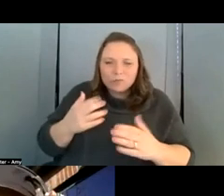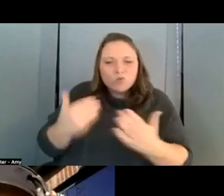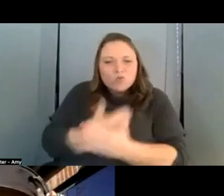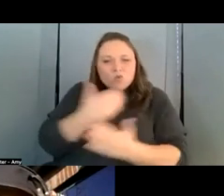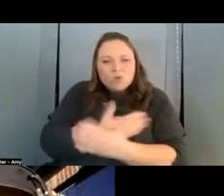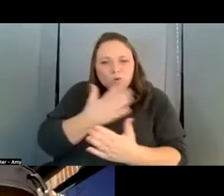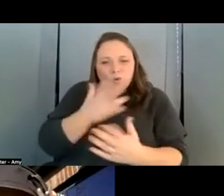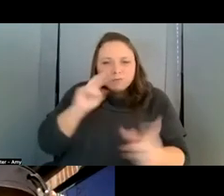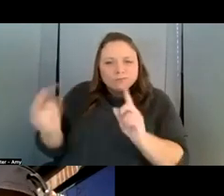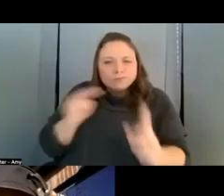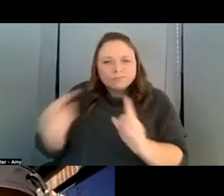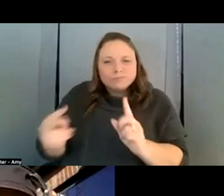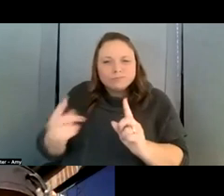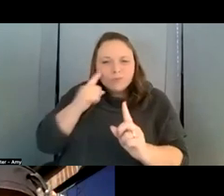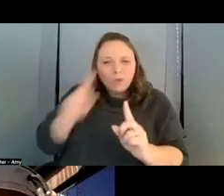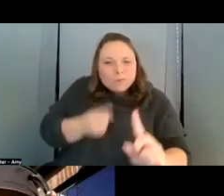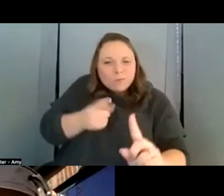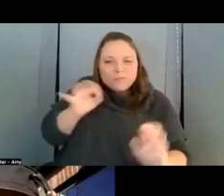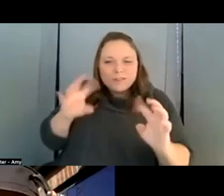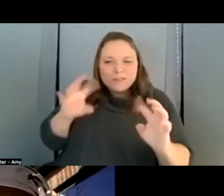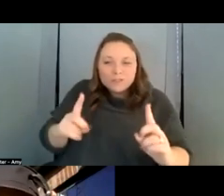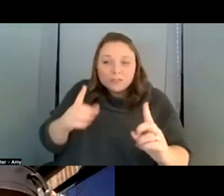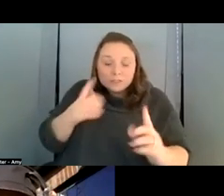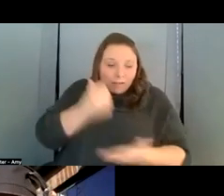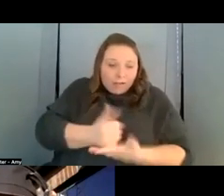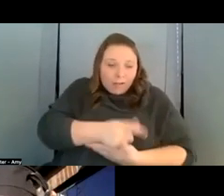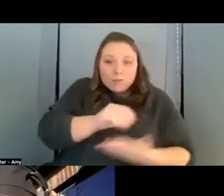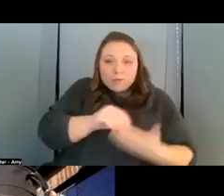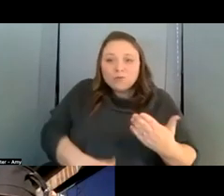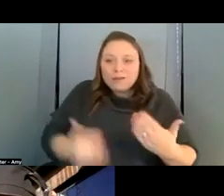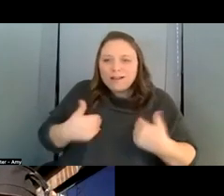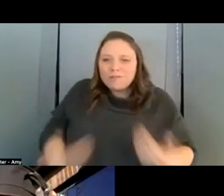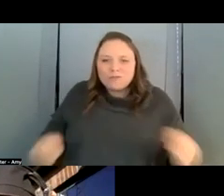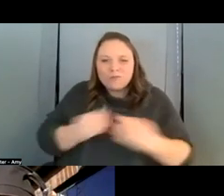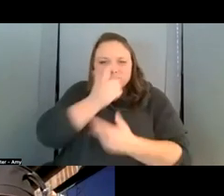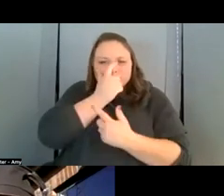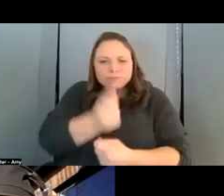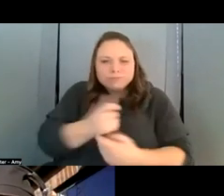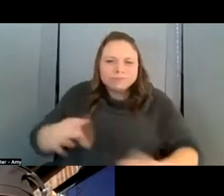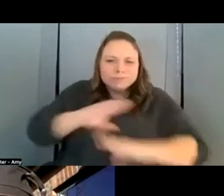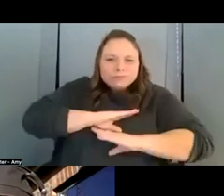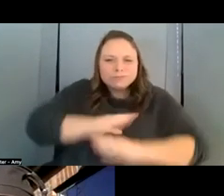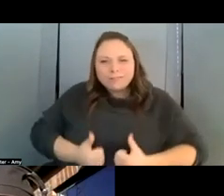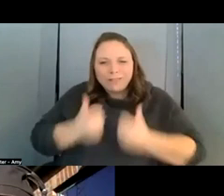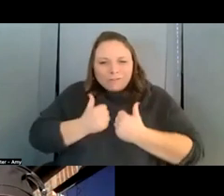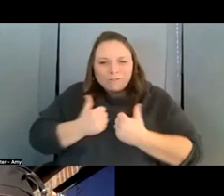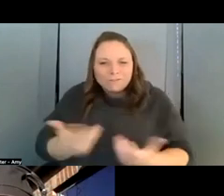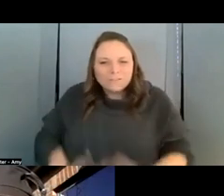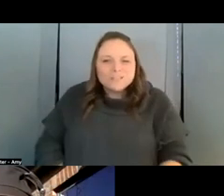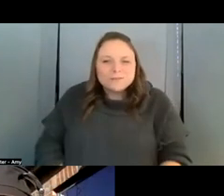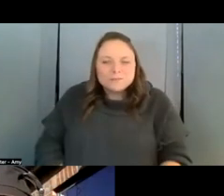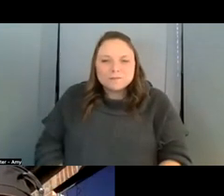the point of getting an education is so that the student leads a more interesting life yeah